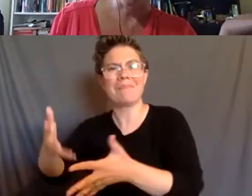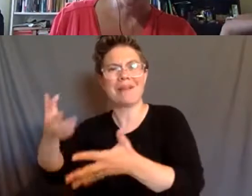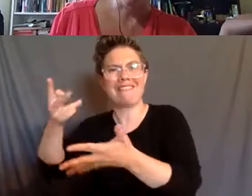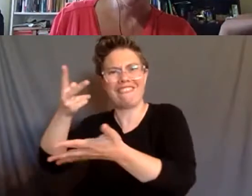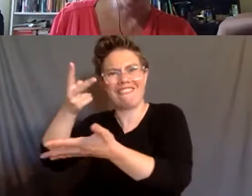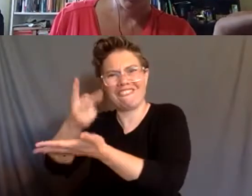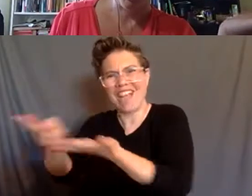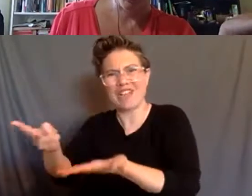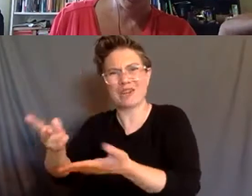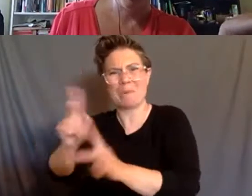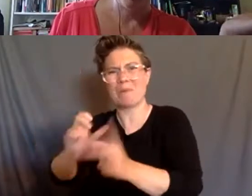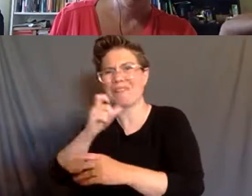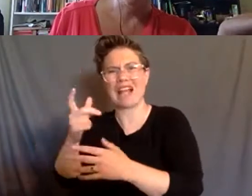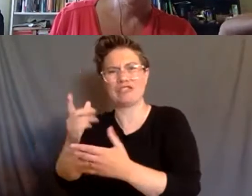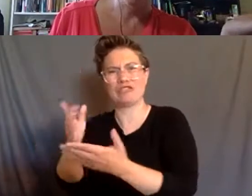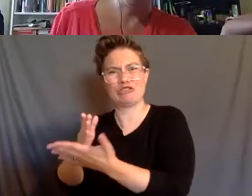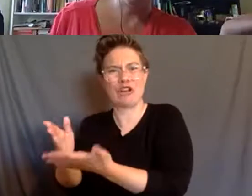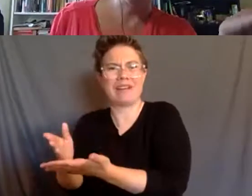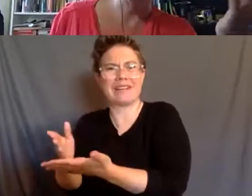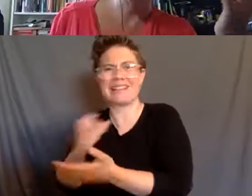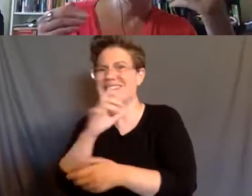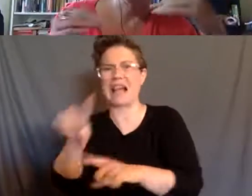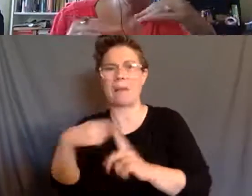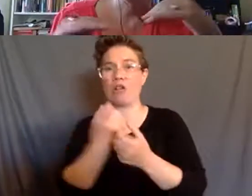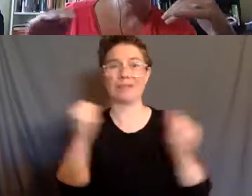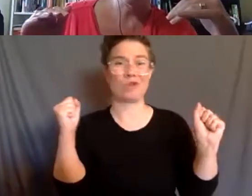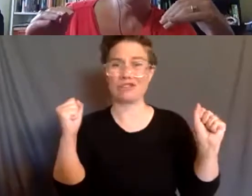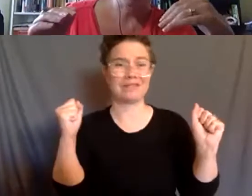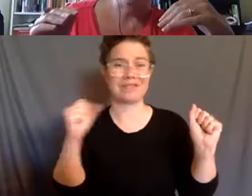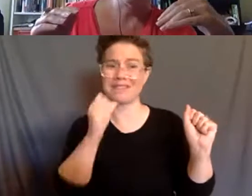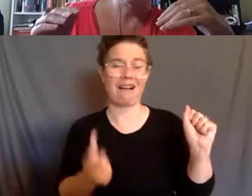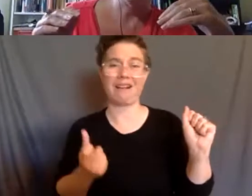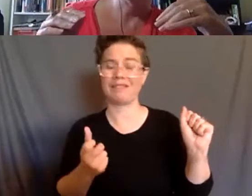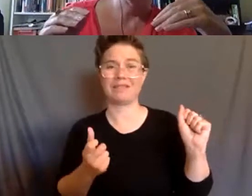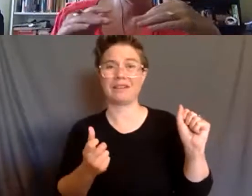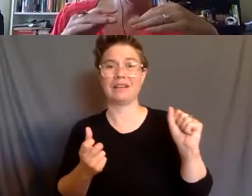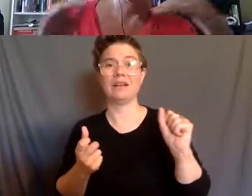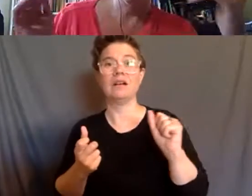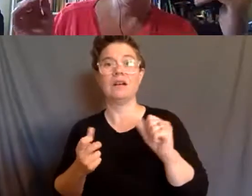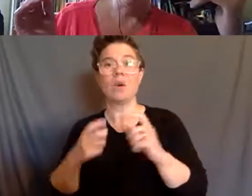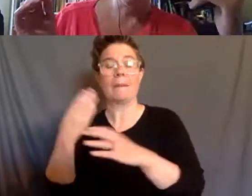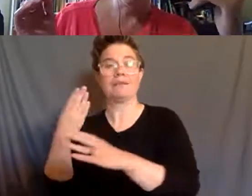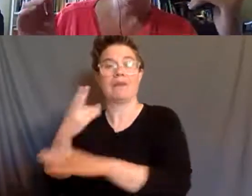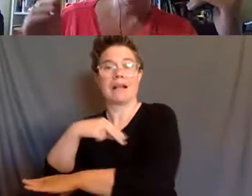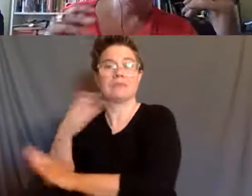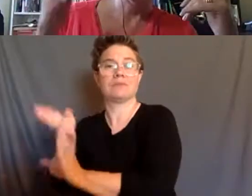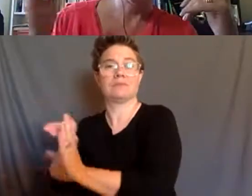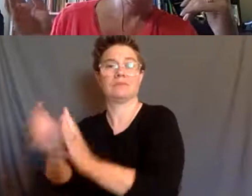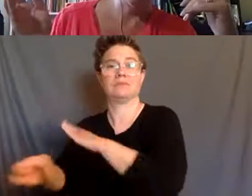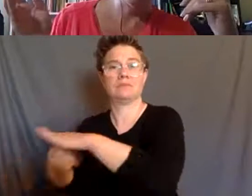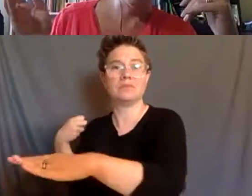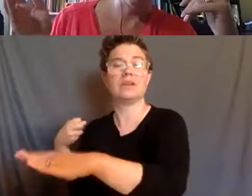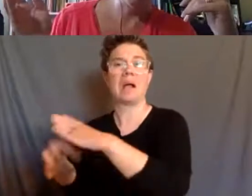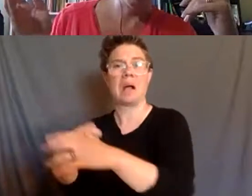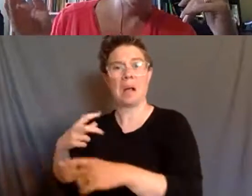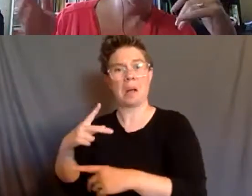story of liberation. It's a story of deinstitutionalization happened, people ended up in the streets, they ended